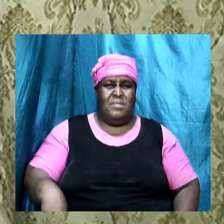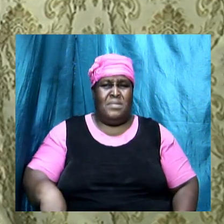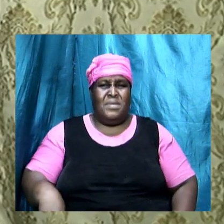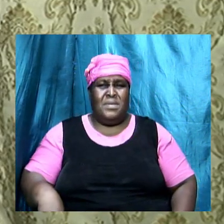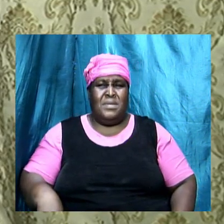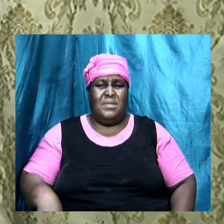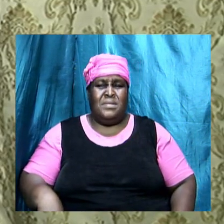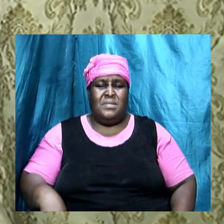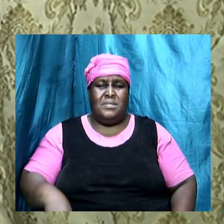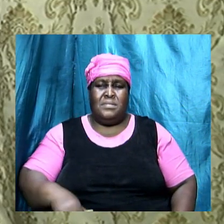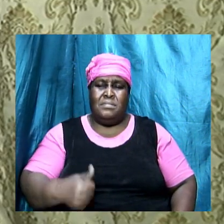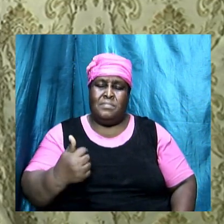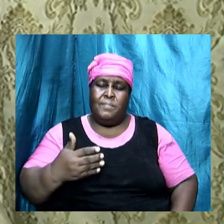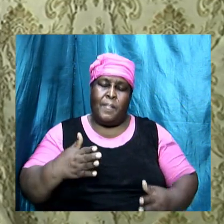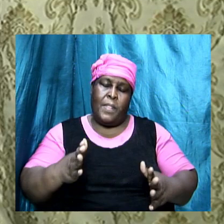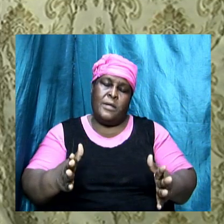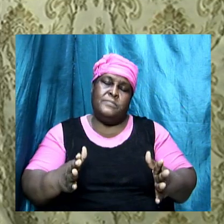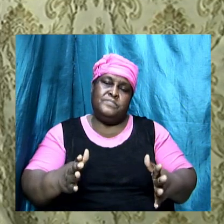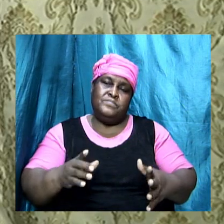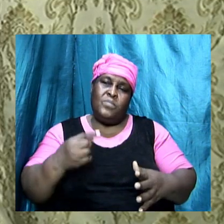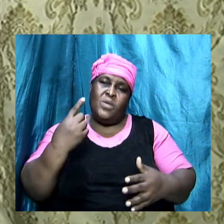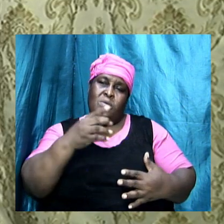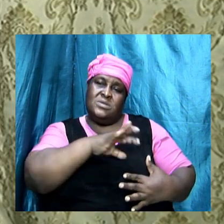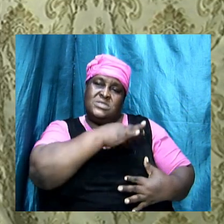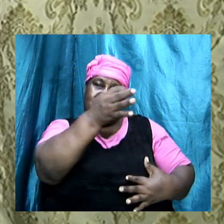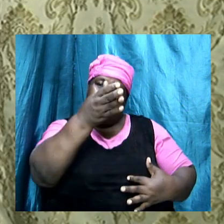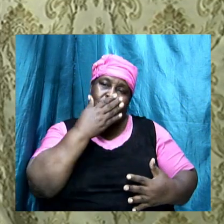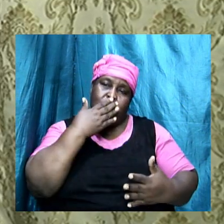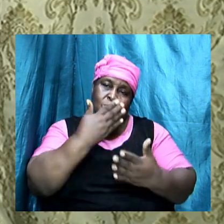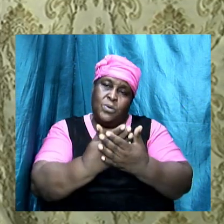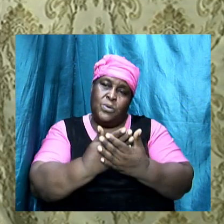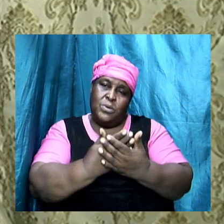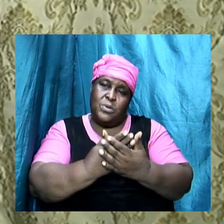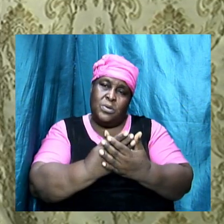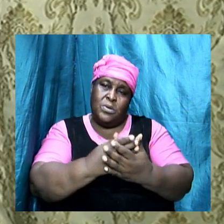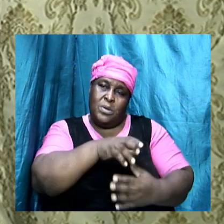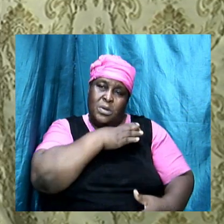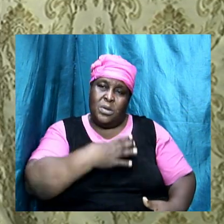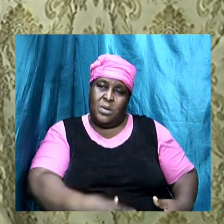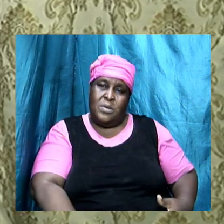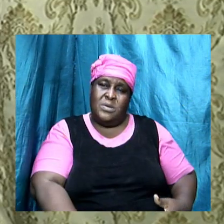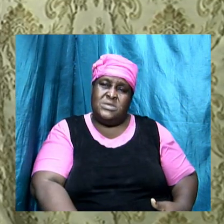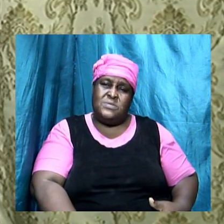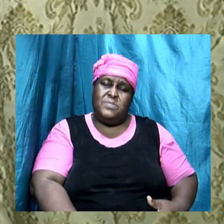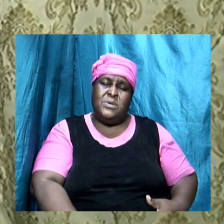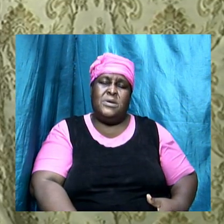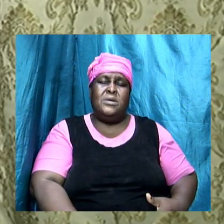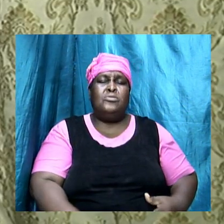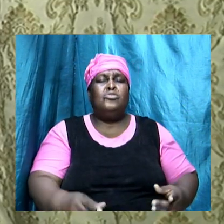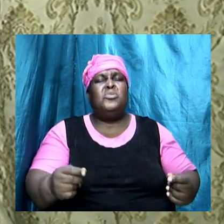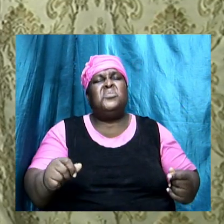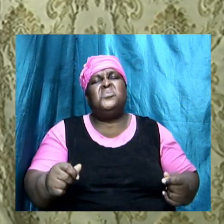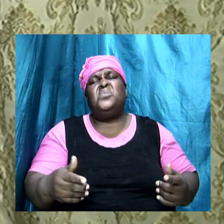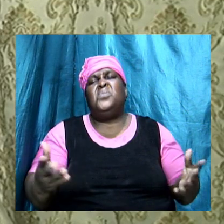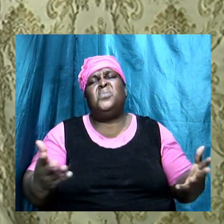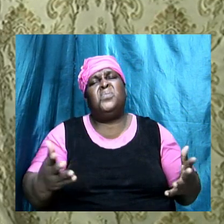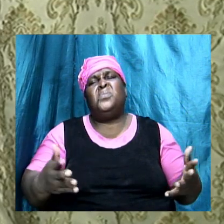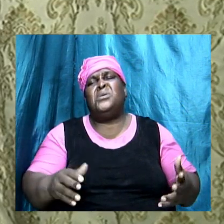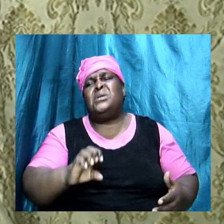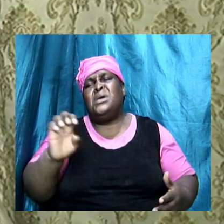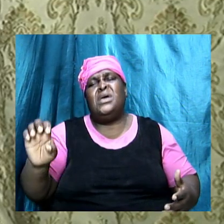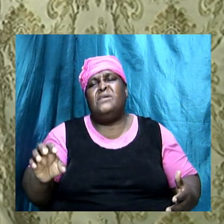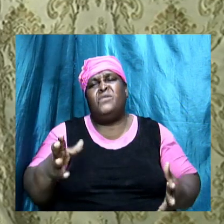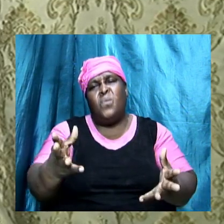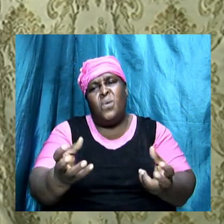anyway and only the spirit was good a Christian therefore could do whatever he desired to do with the body